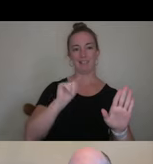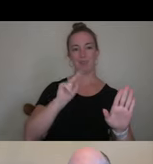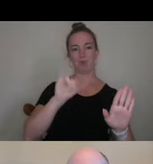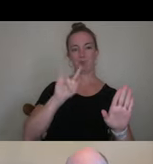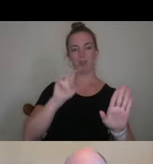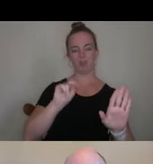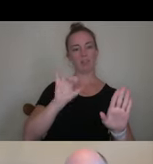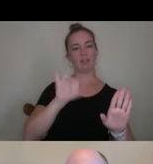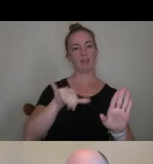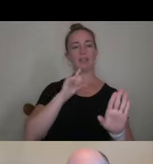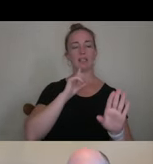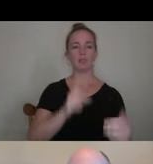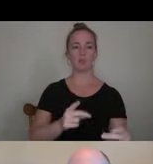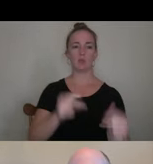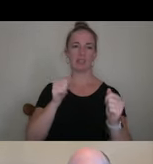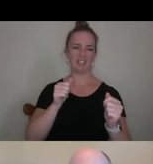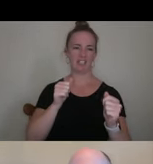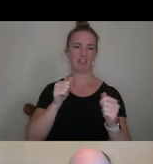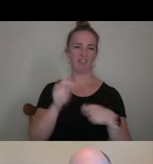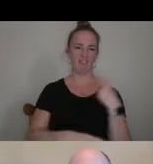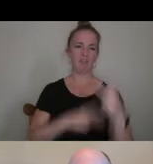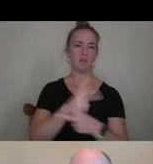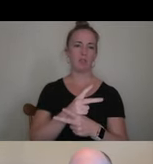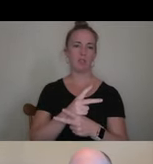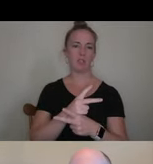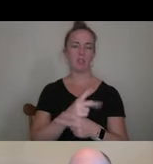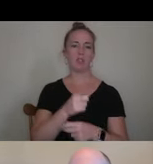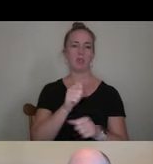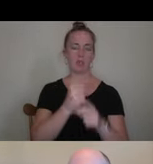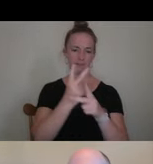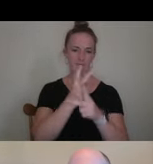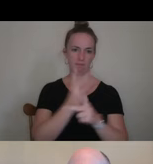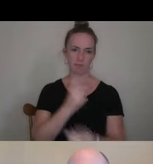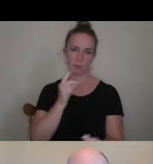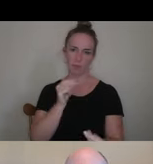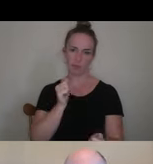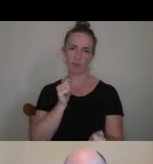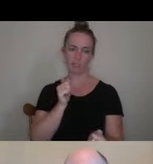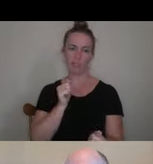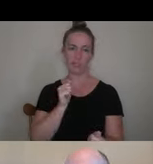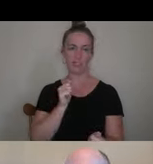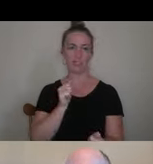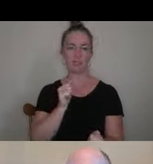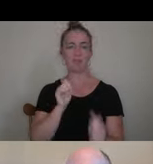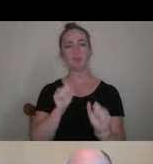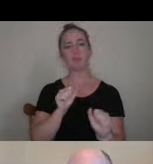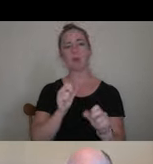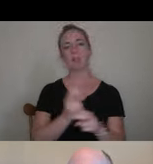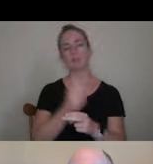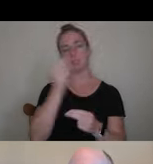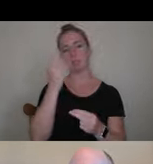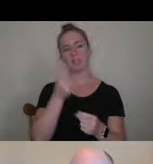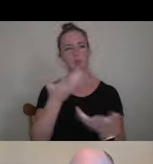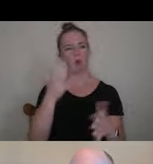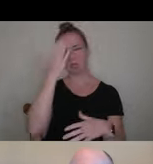uh, is sort of the quick and dirty version. Uh, you can do it very quickly, um, probably with information off the top of your